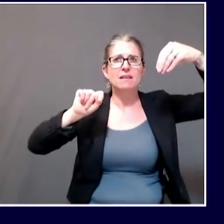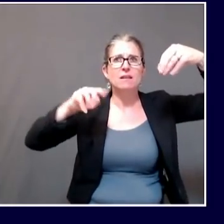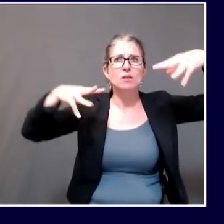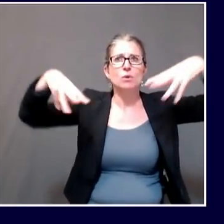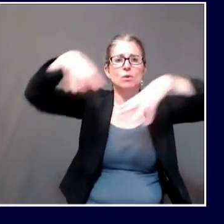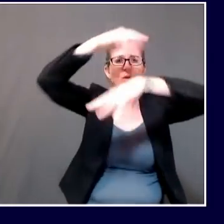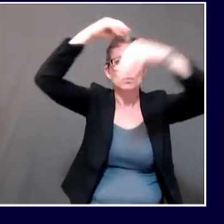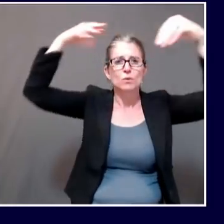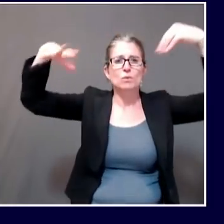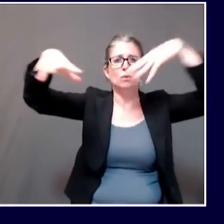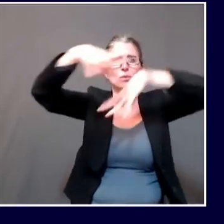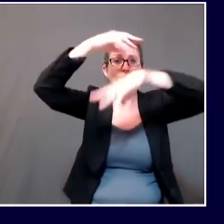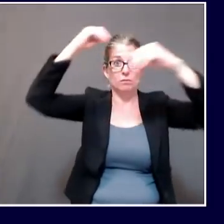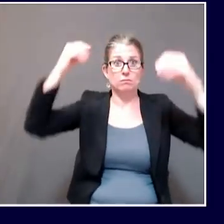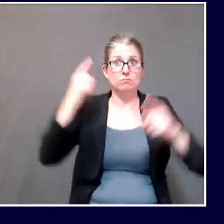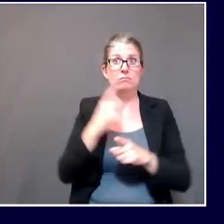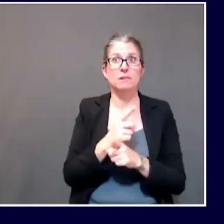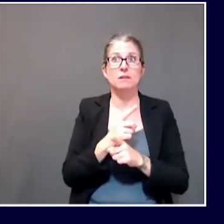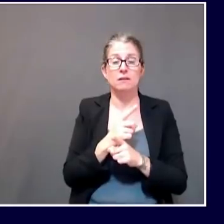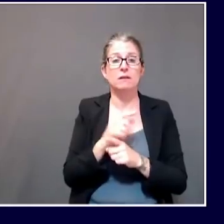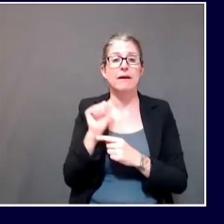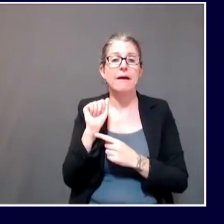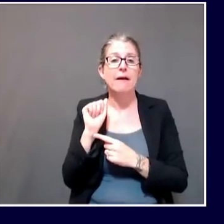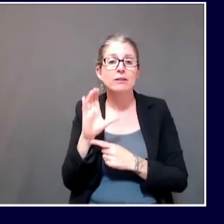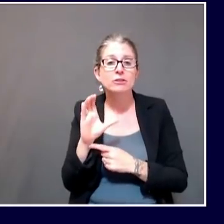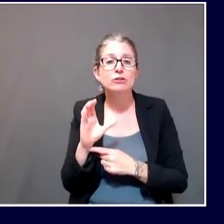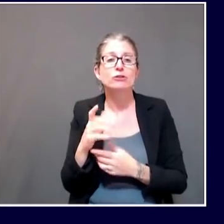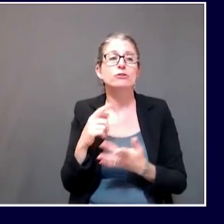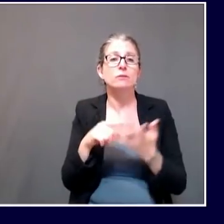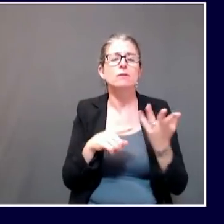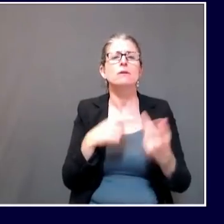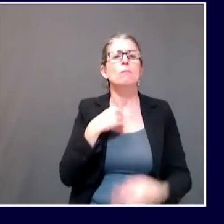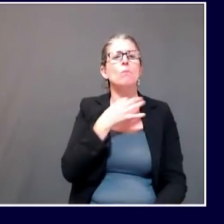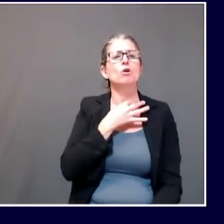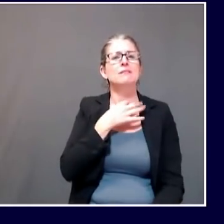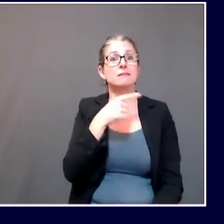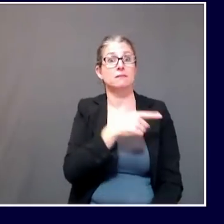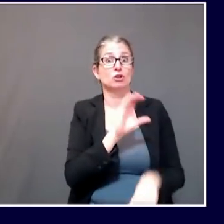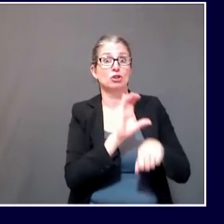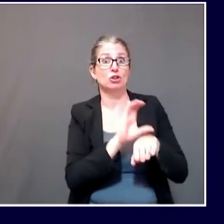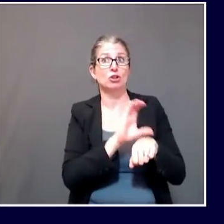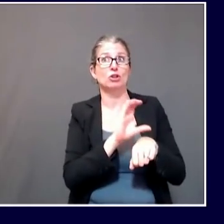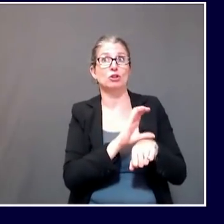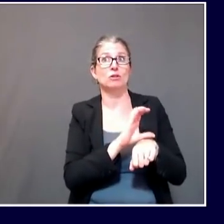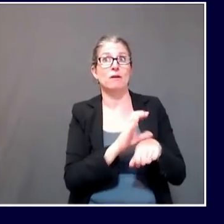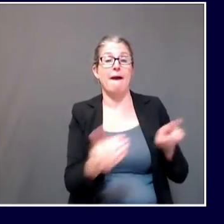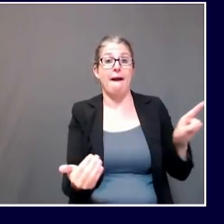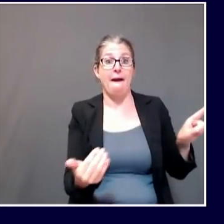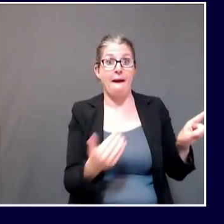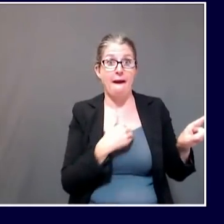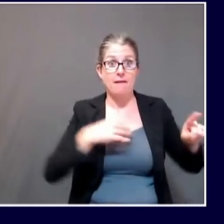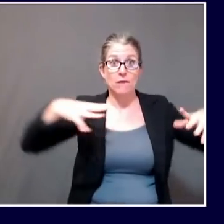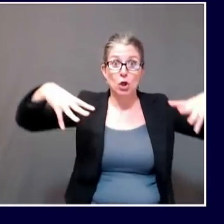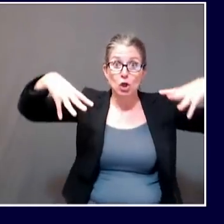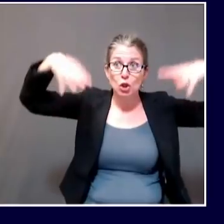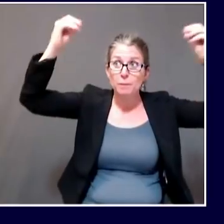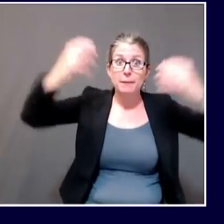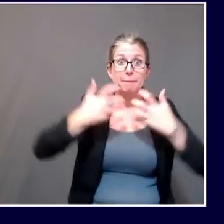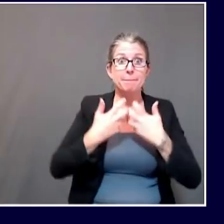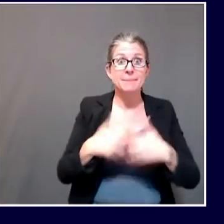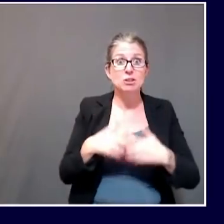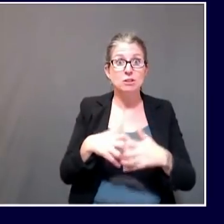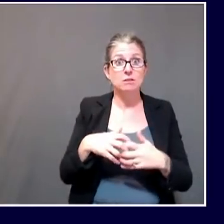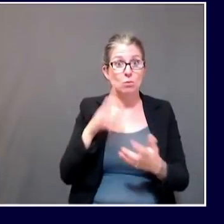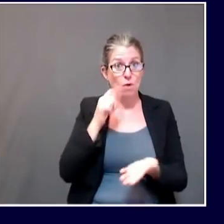would be something that would be beneficial moving the air around, or if that would actually potentially make things more dangerous. What we know about air